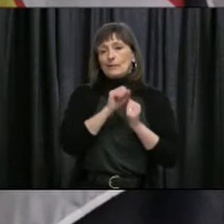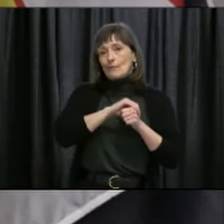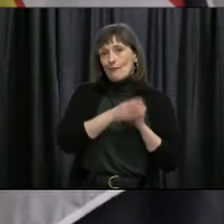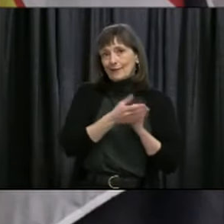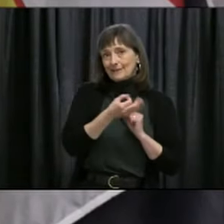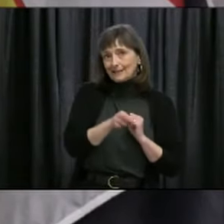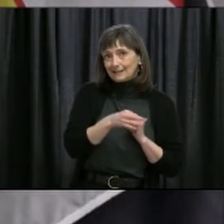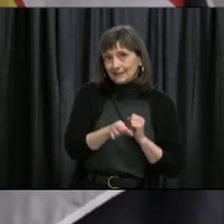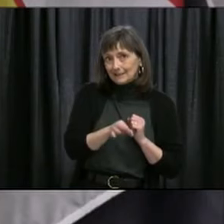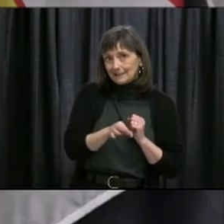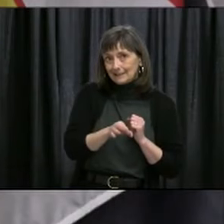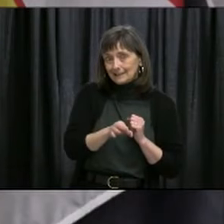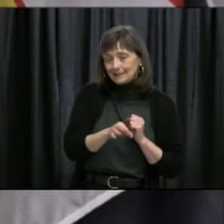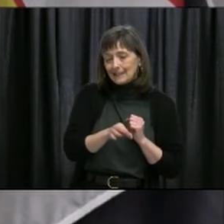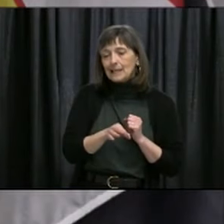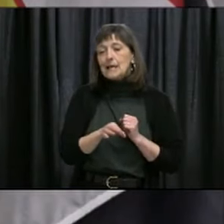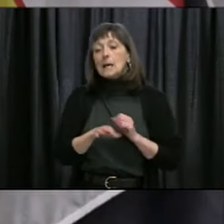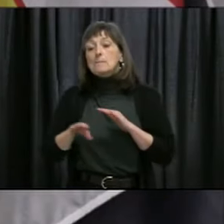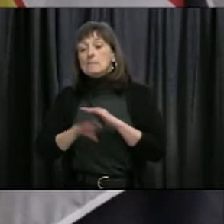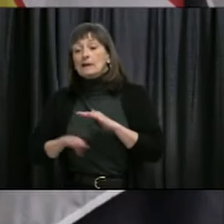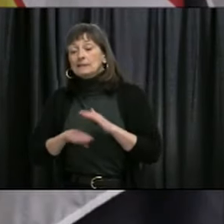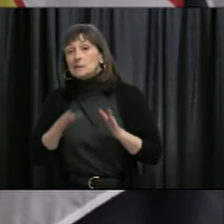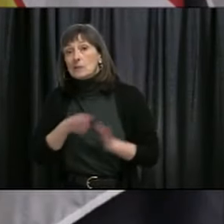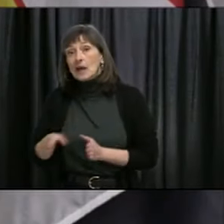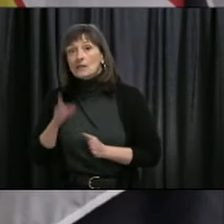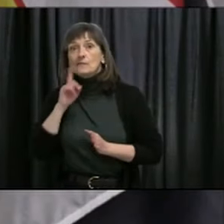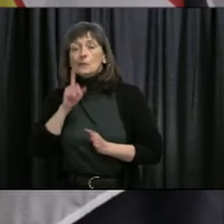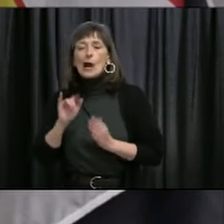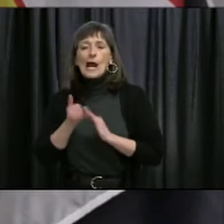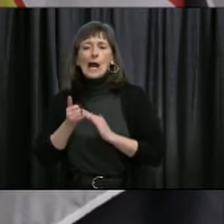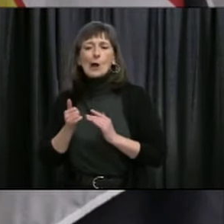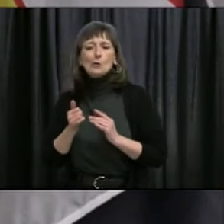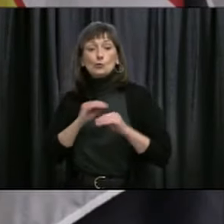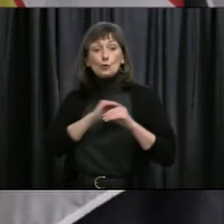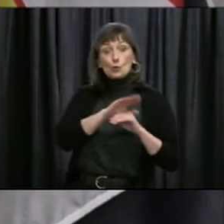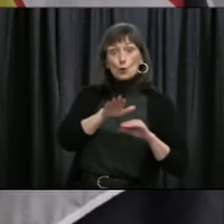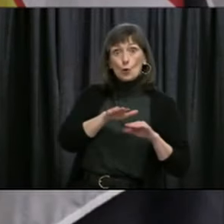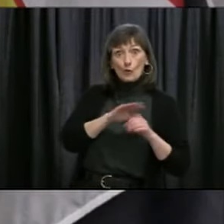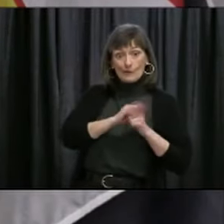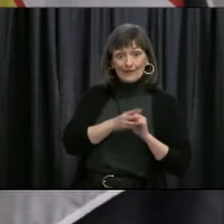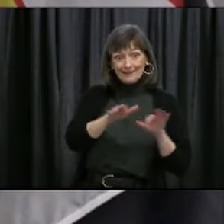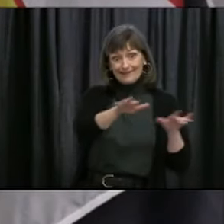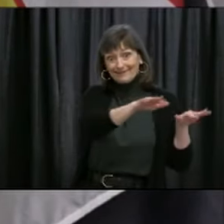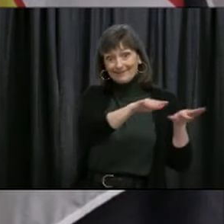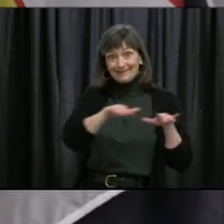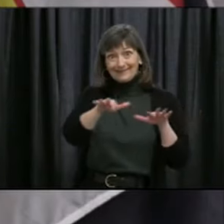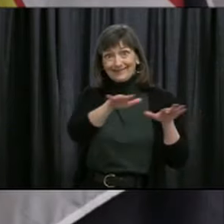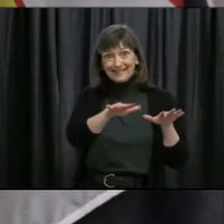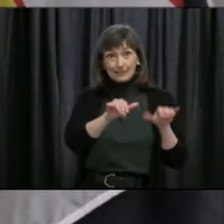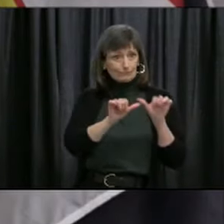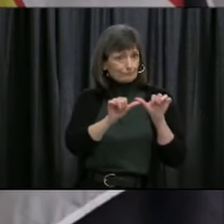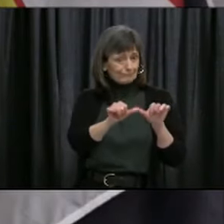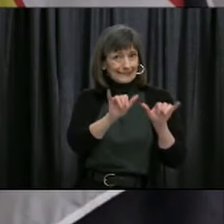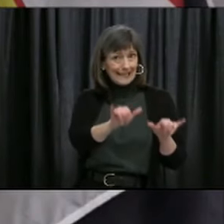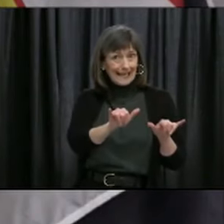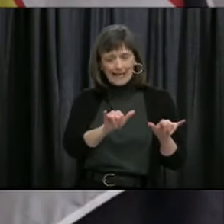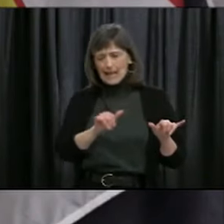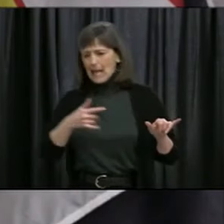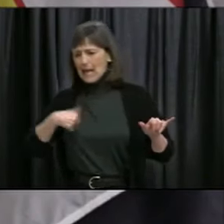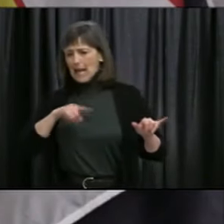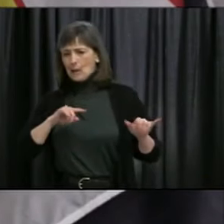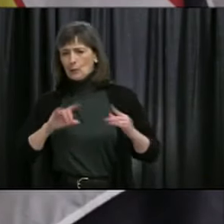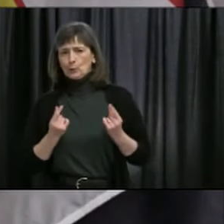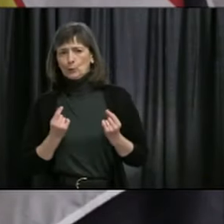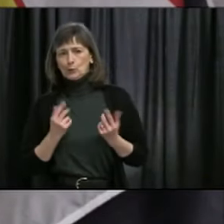for living with COVID-19 because, as we have said often, this virus will be with us for some time to come,